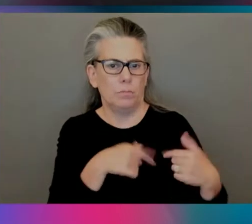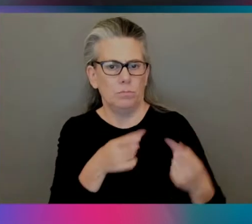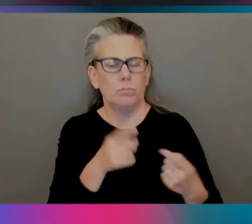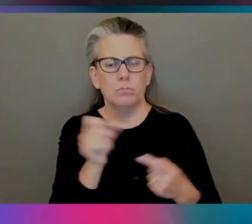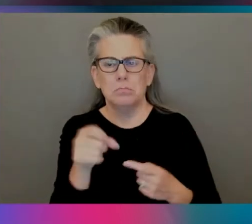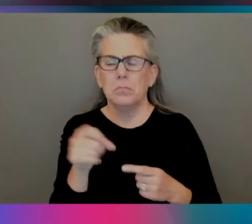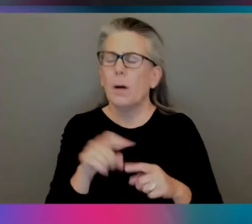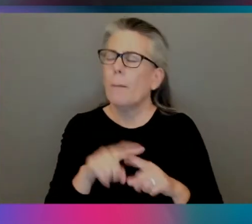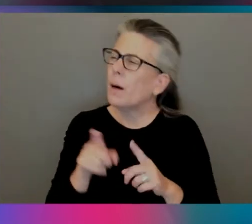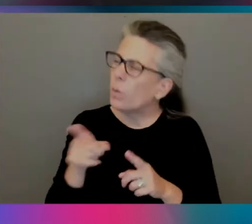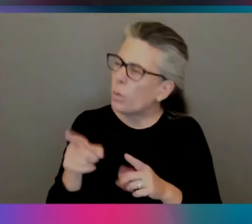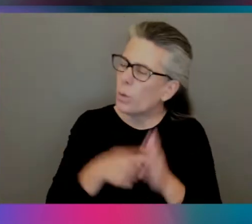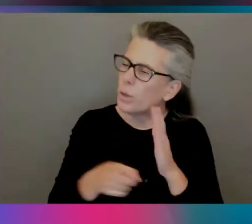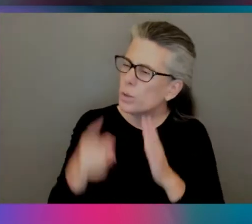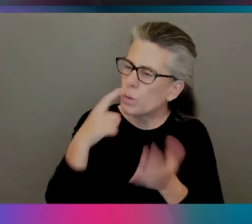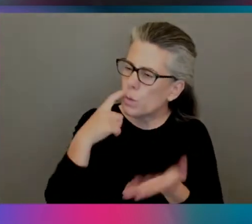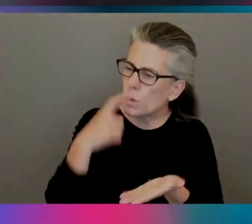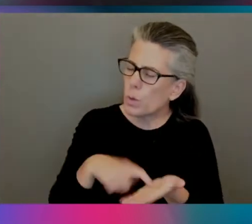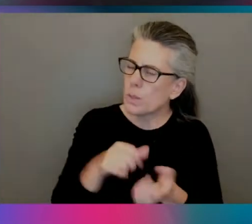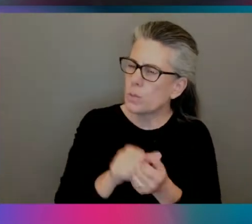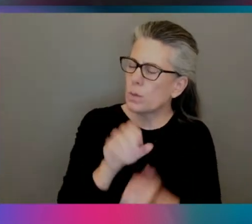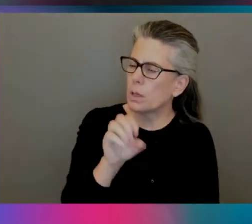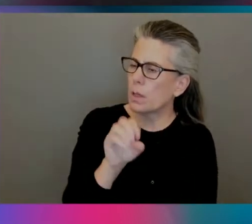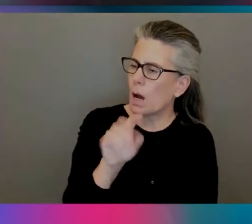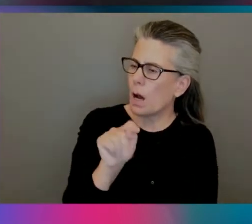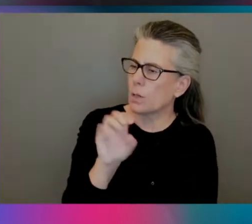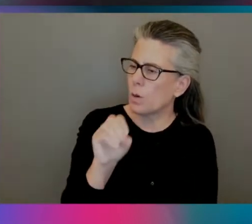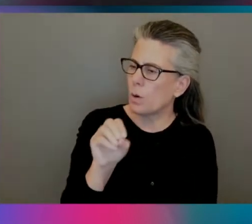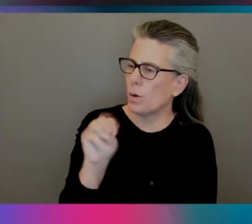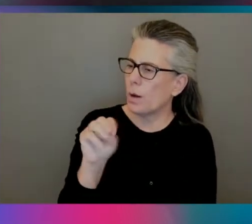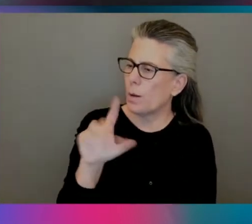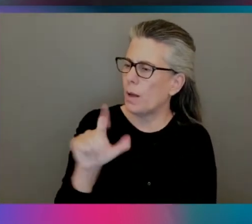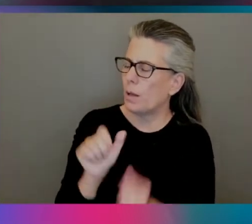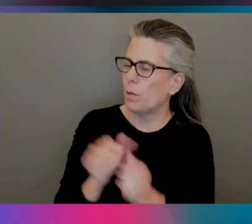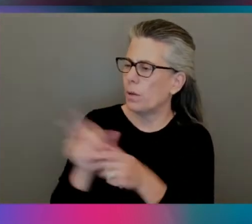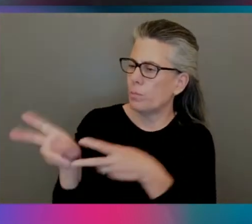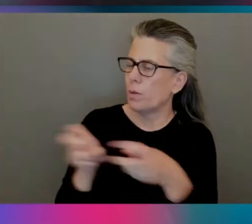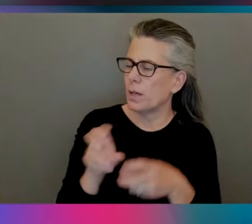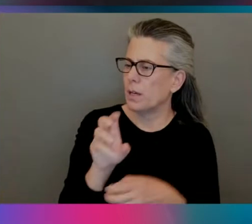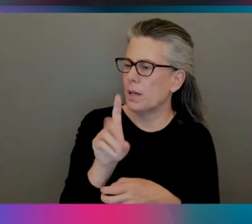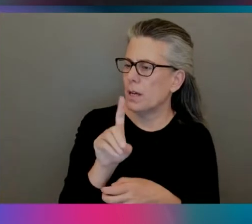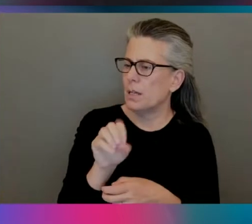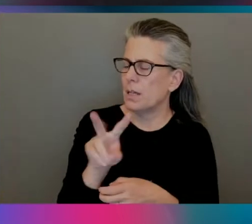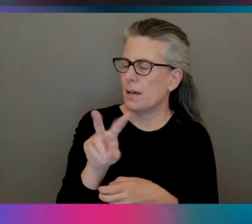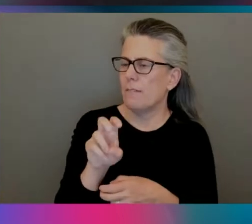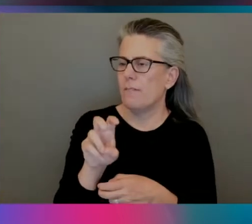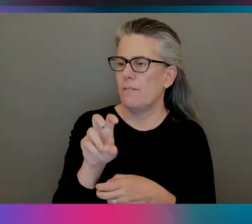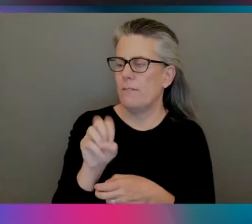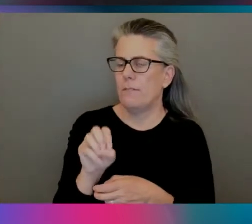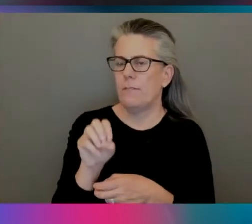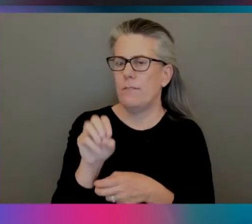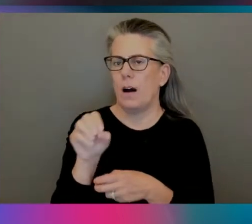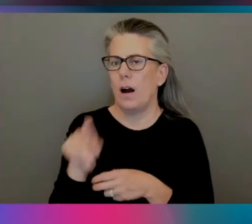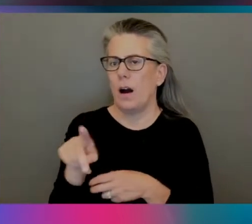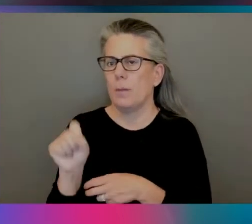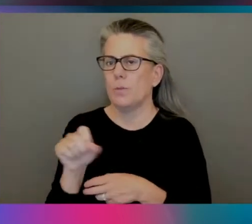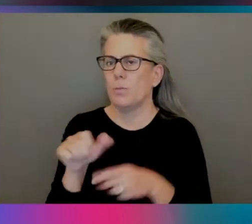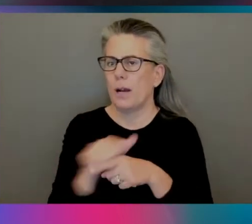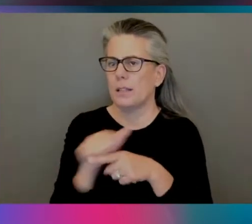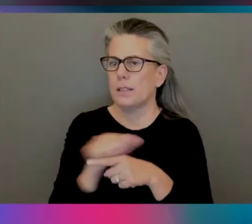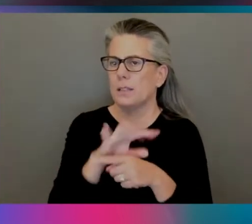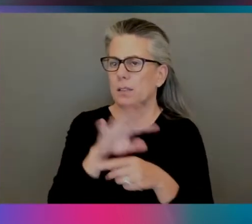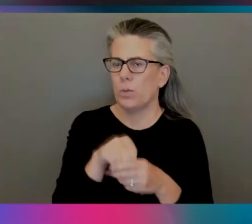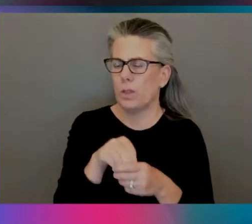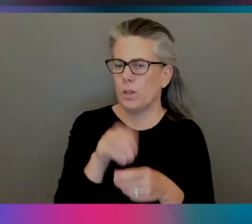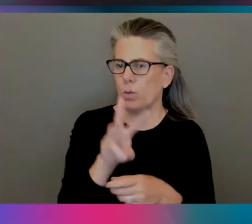you seen at OctoML about bringing in DevOps practices to the ML workflow? Yeah. So, I mean, a big part of